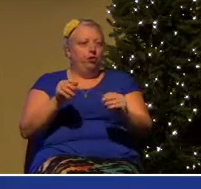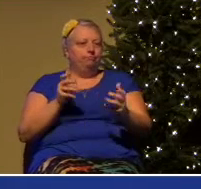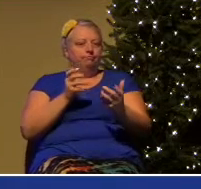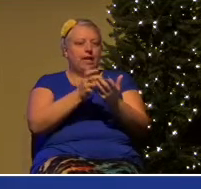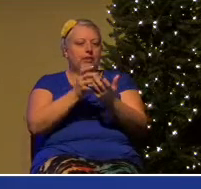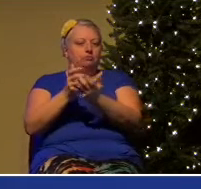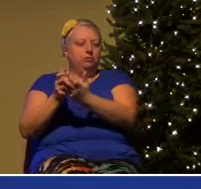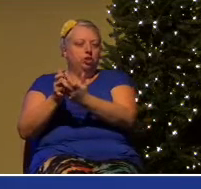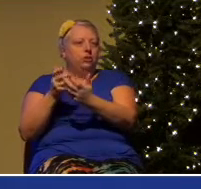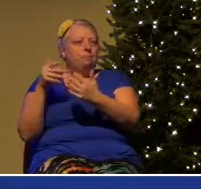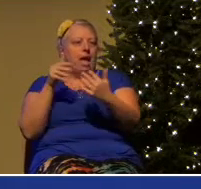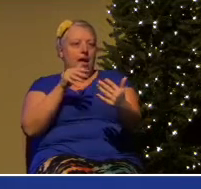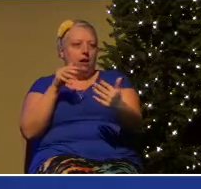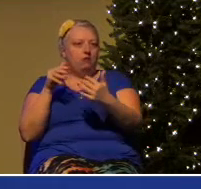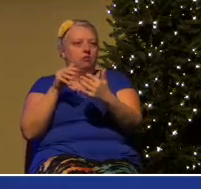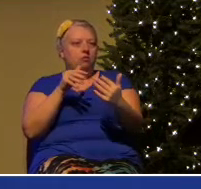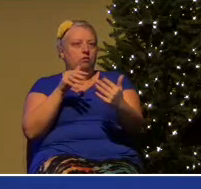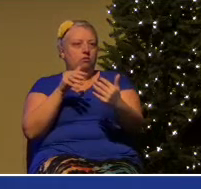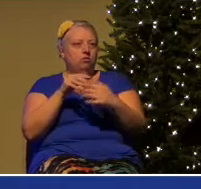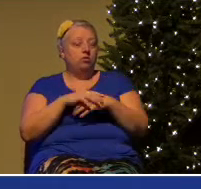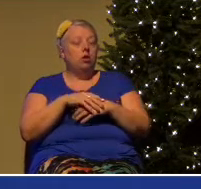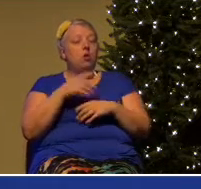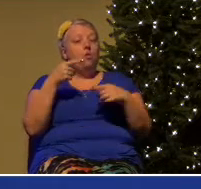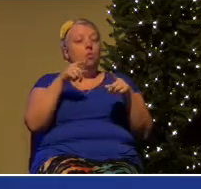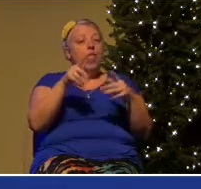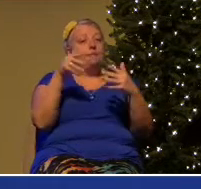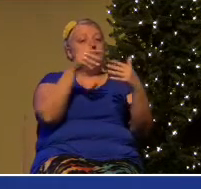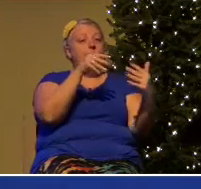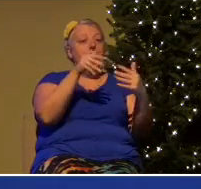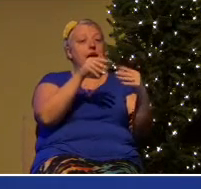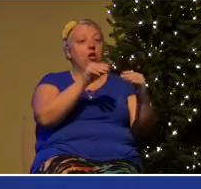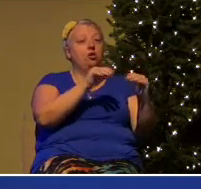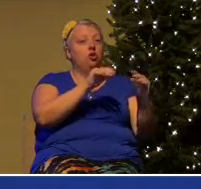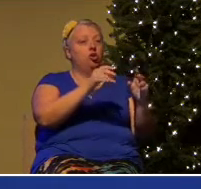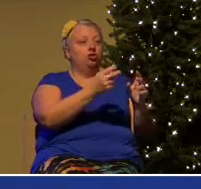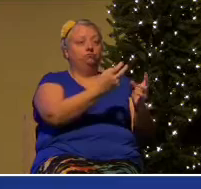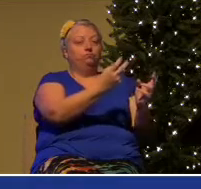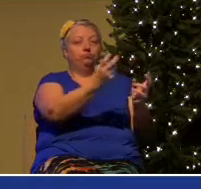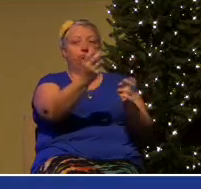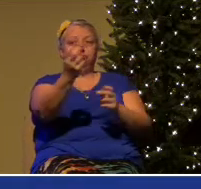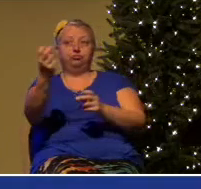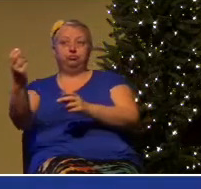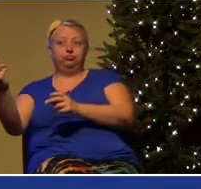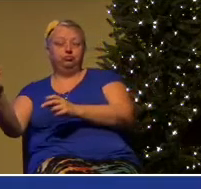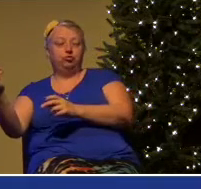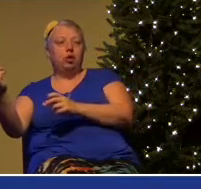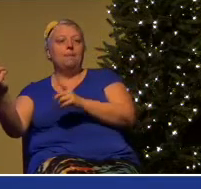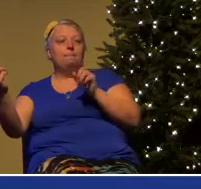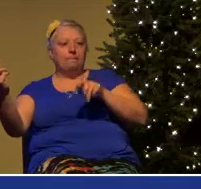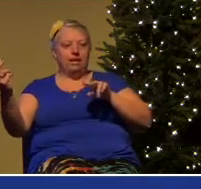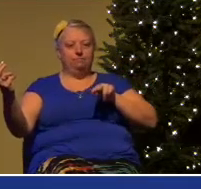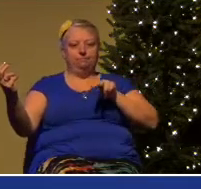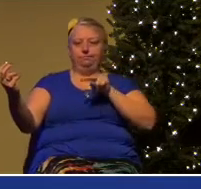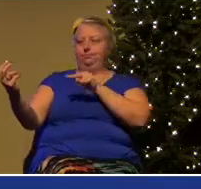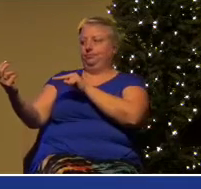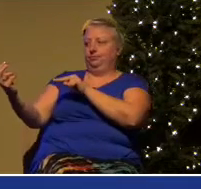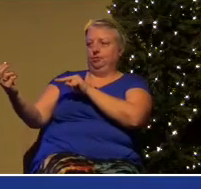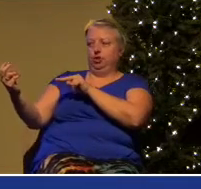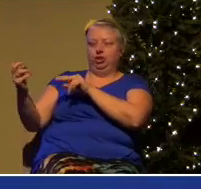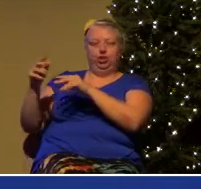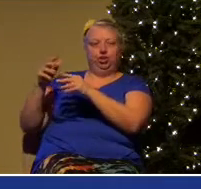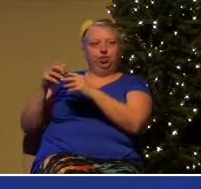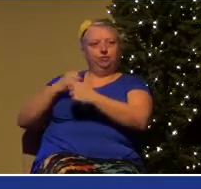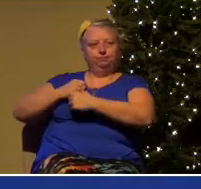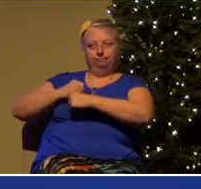needs to move. And even as that is true on an individual basis, that is equally true